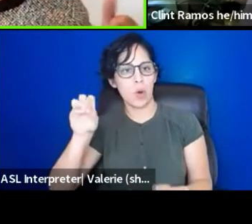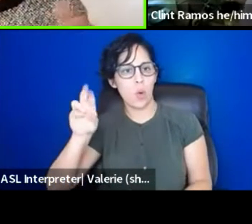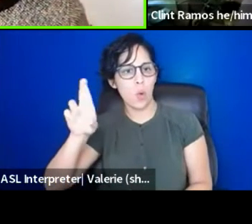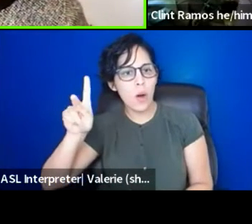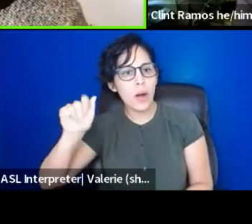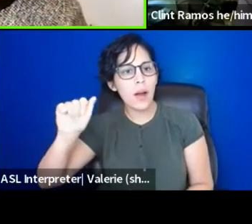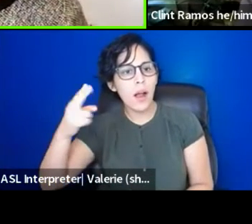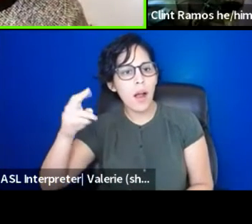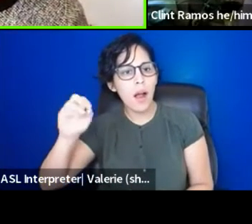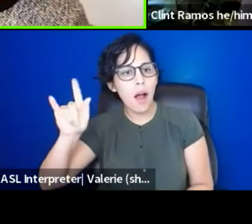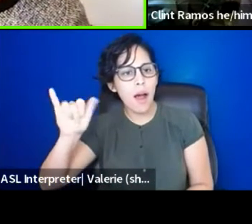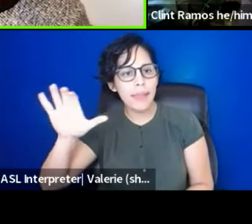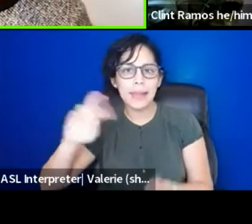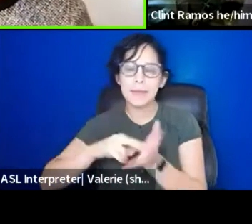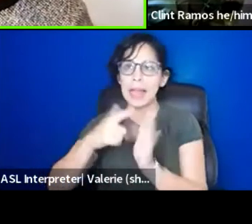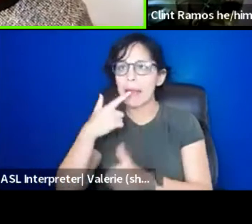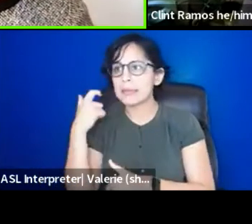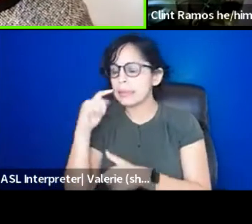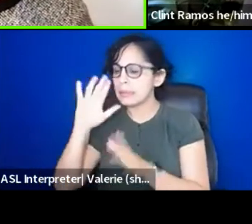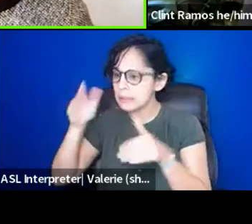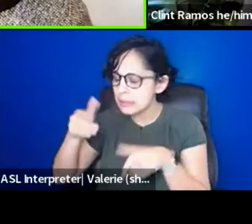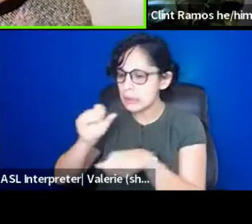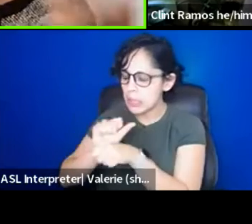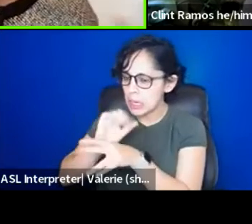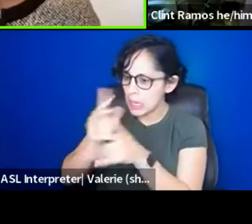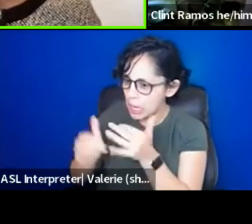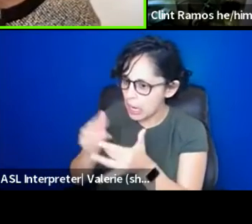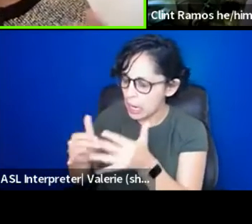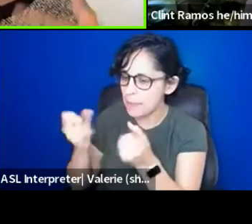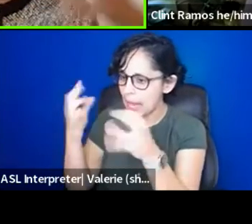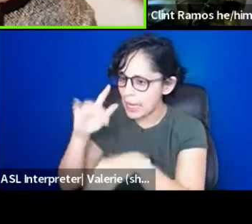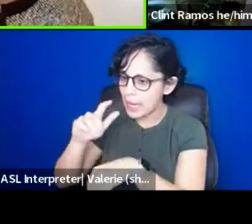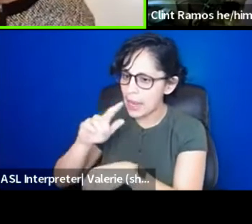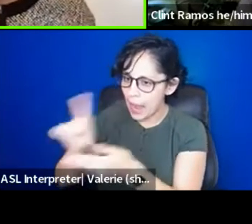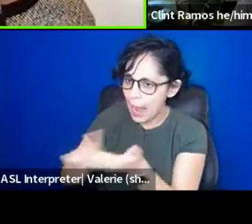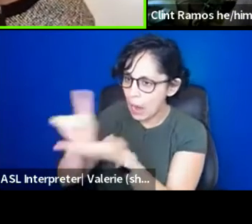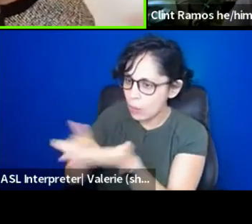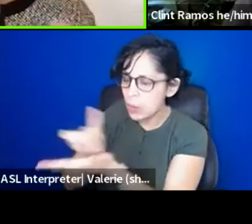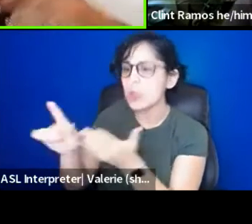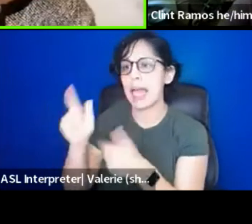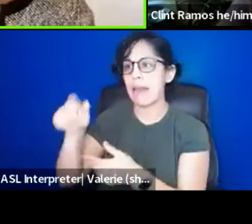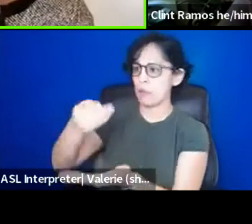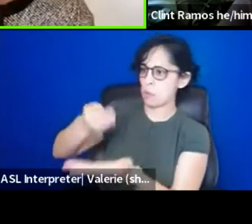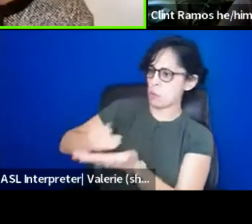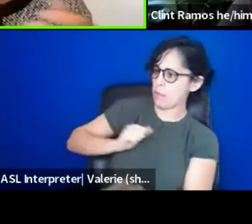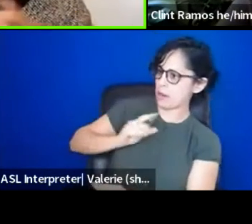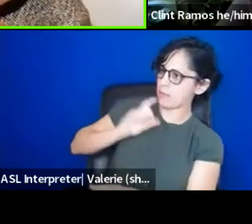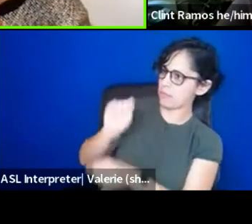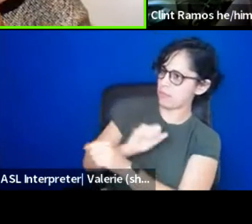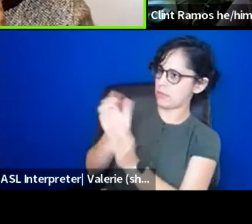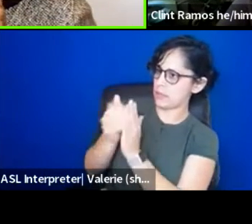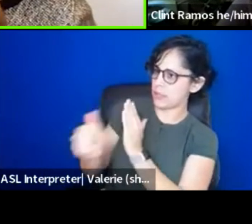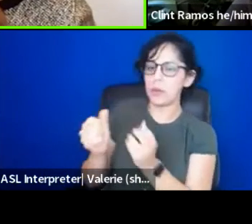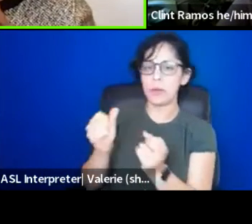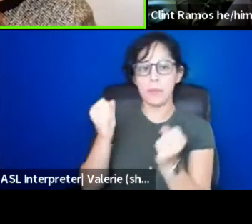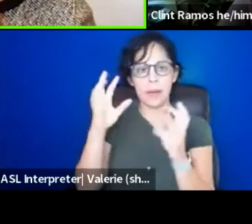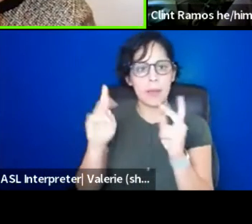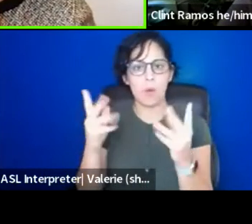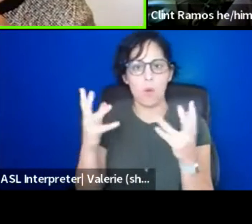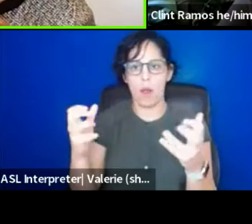a culture that is kind of you've got to prove yourself and we want to have, everybody wants to have the best work.